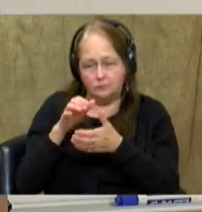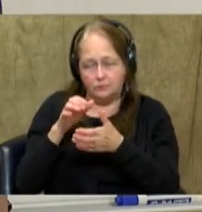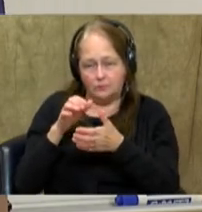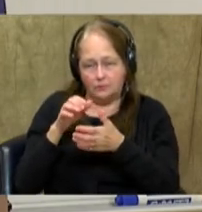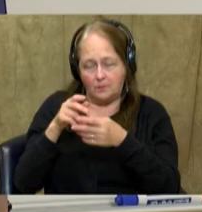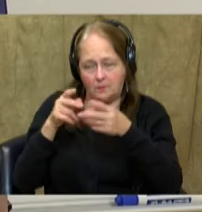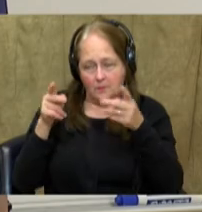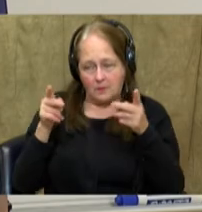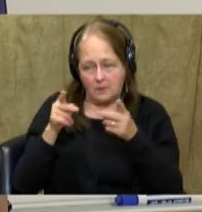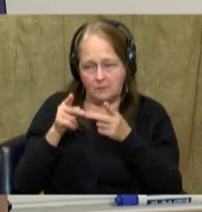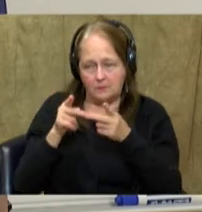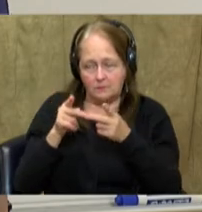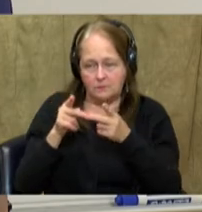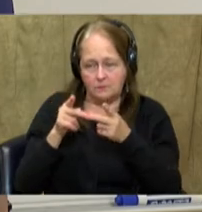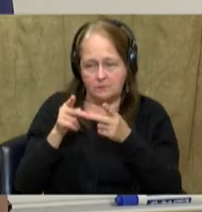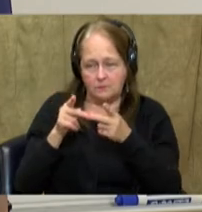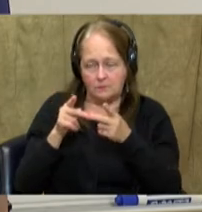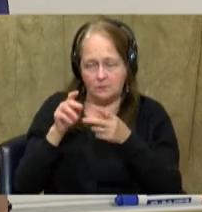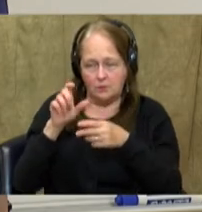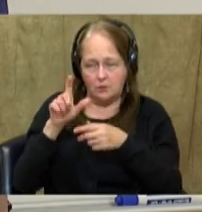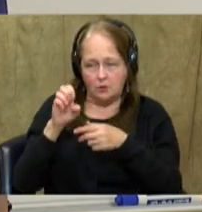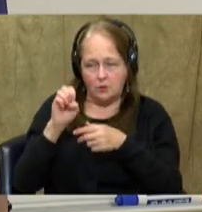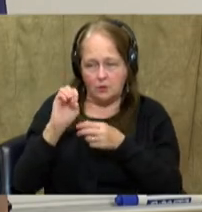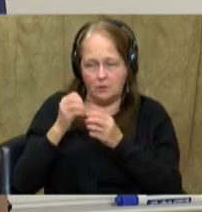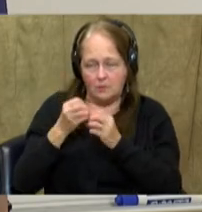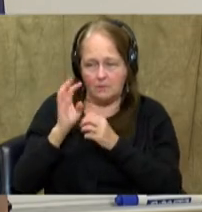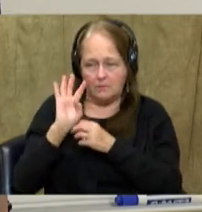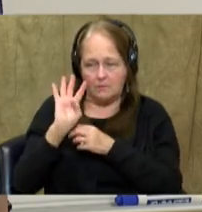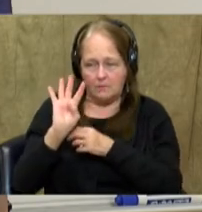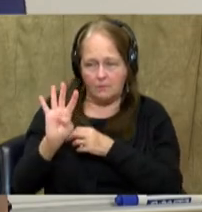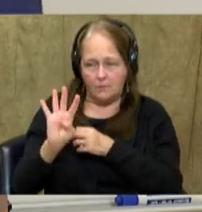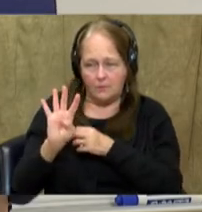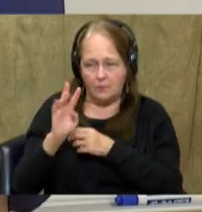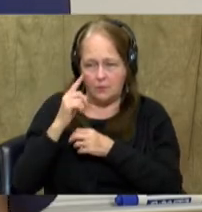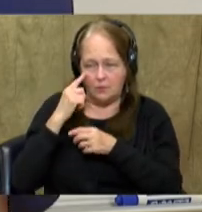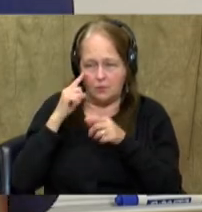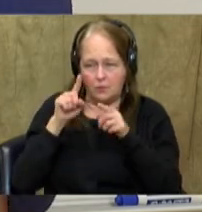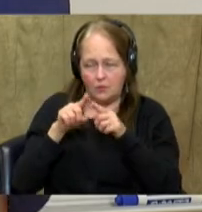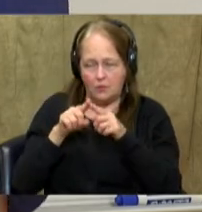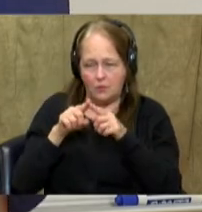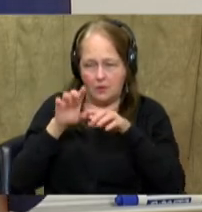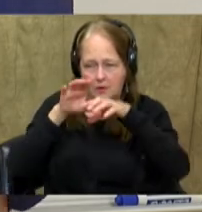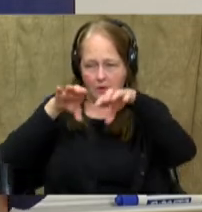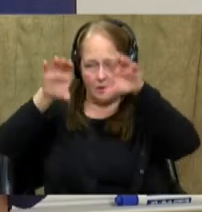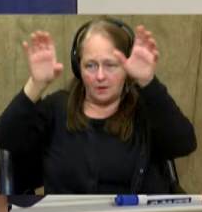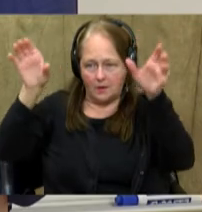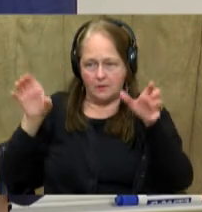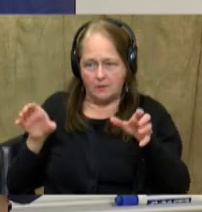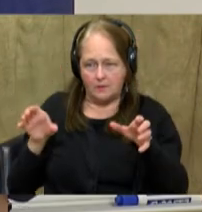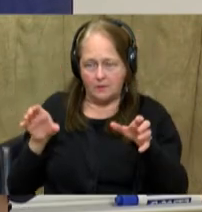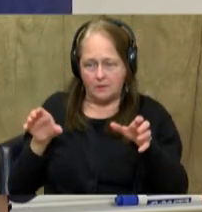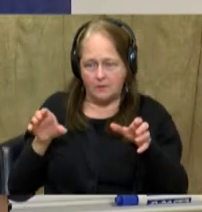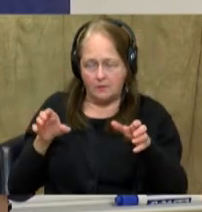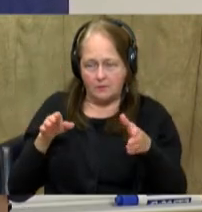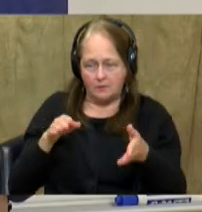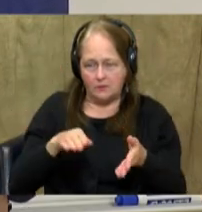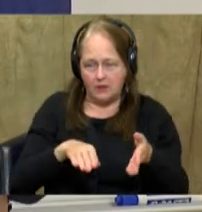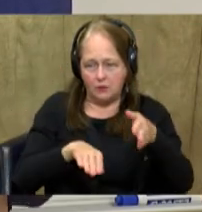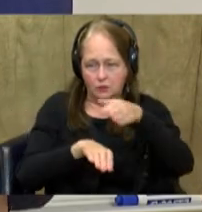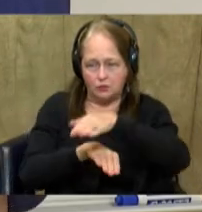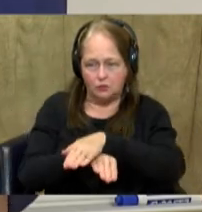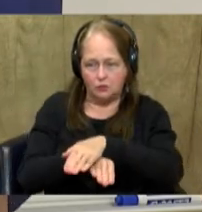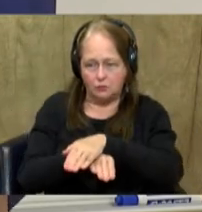And then finally, clue number four, it looks like a castle, but it's really a tomb.